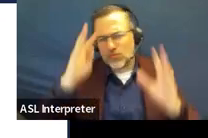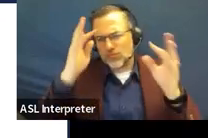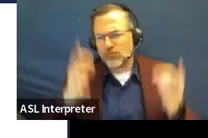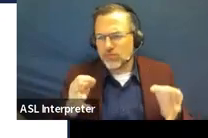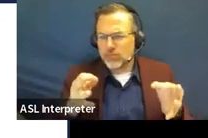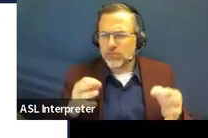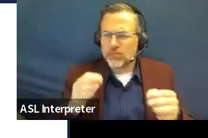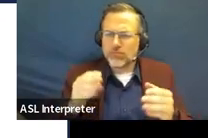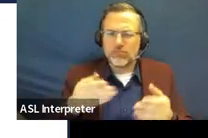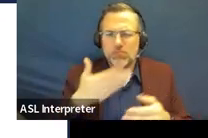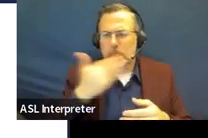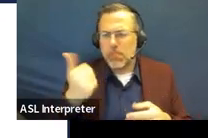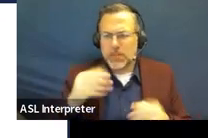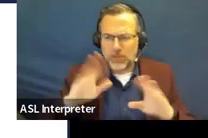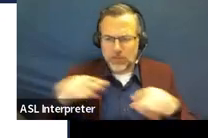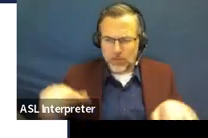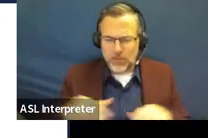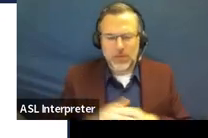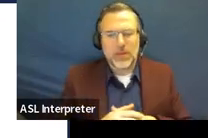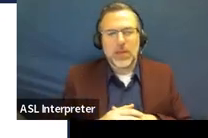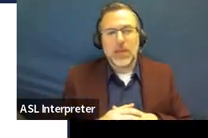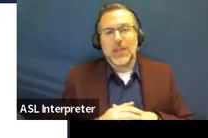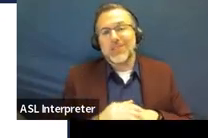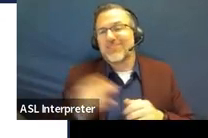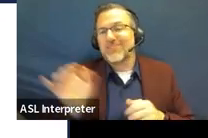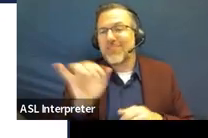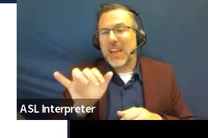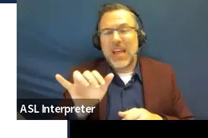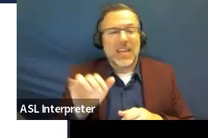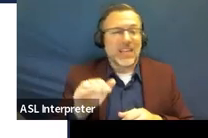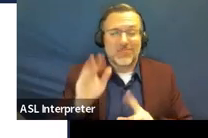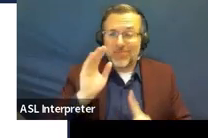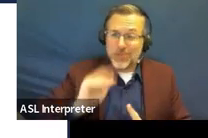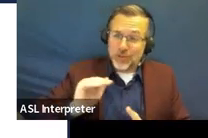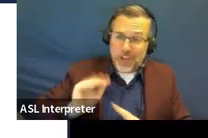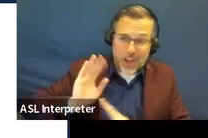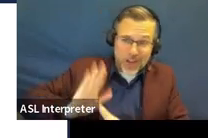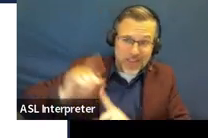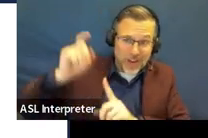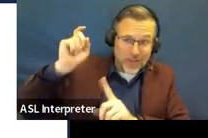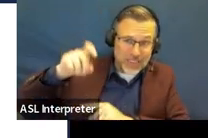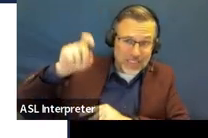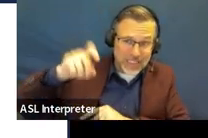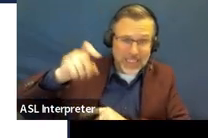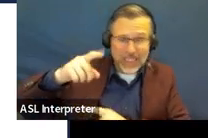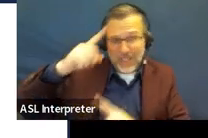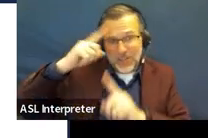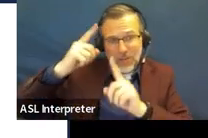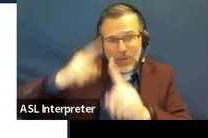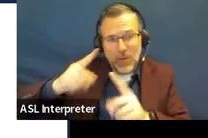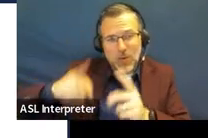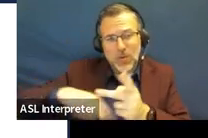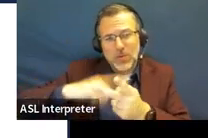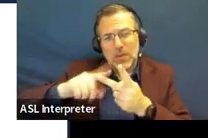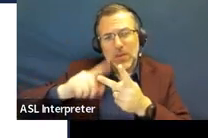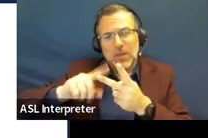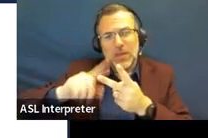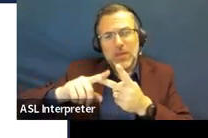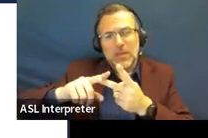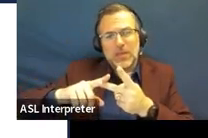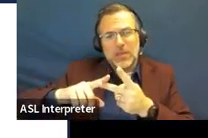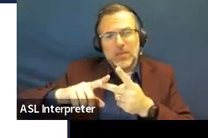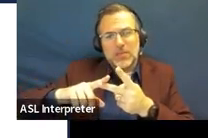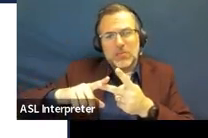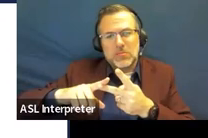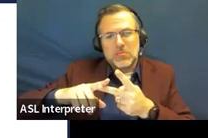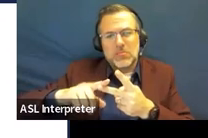the child's needs and appropriate goals, the extent to which the child will be involved in the general ed curriculum and participate in